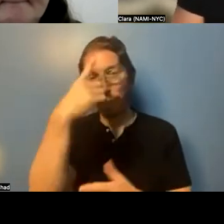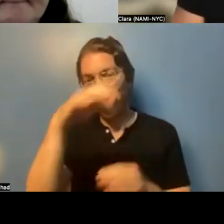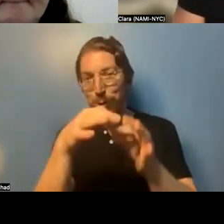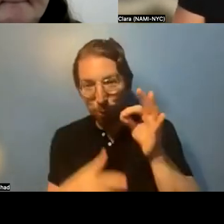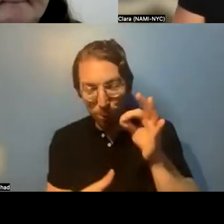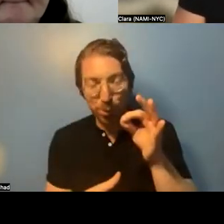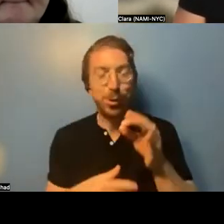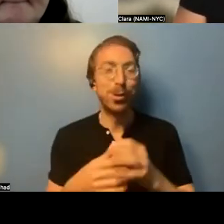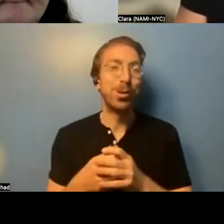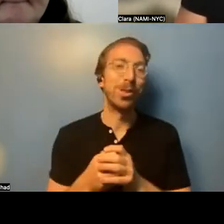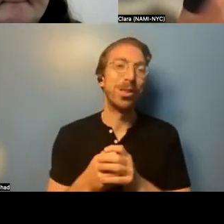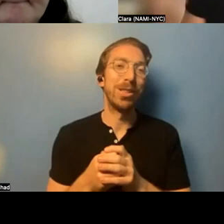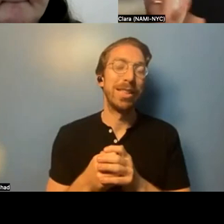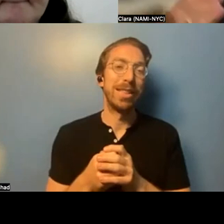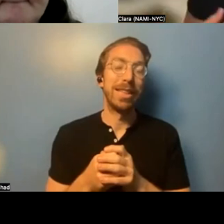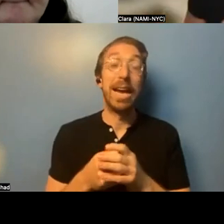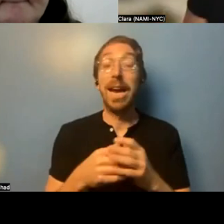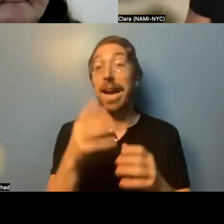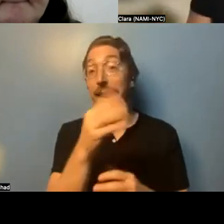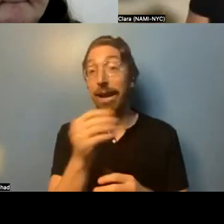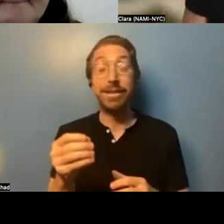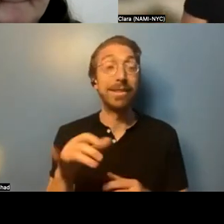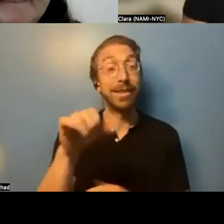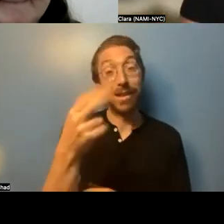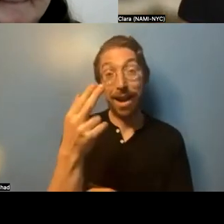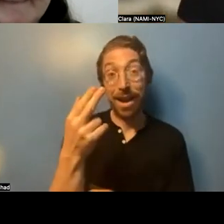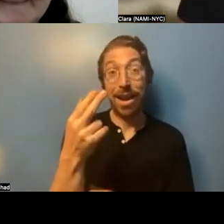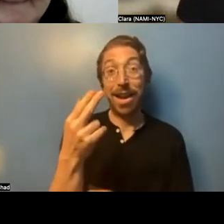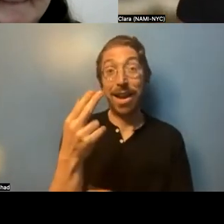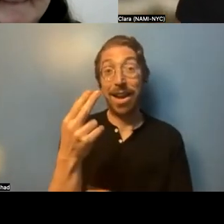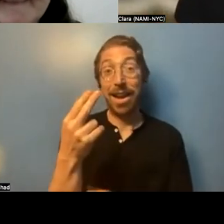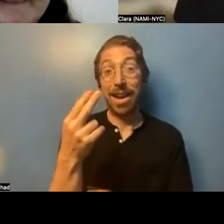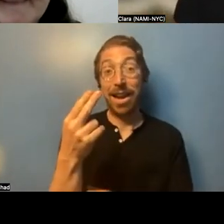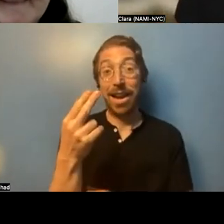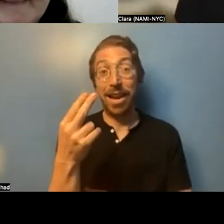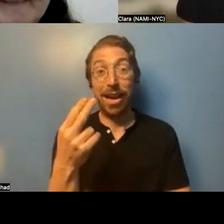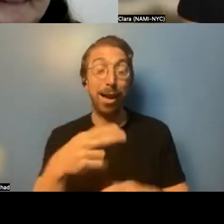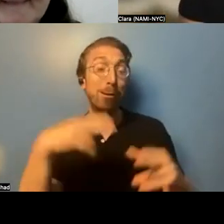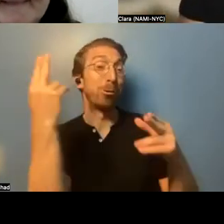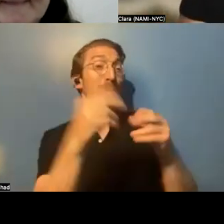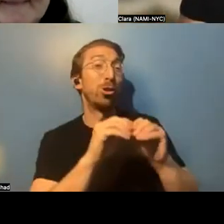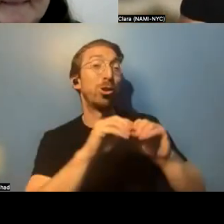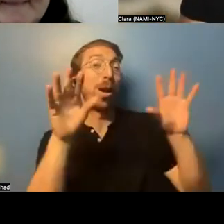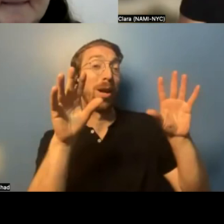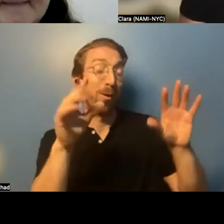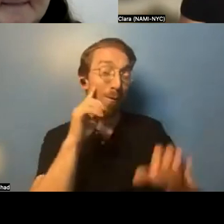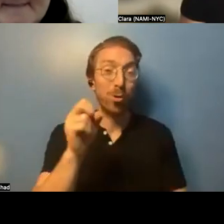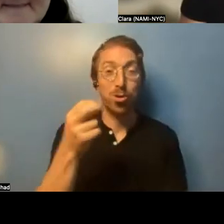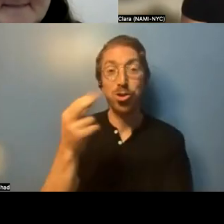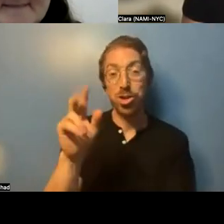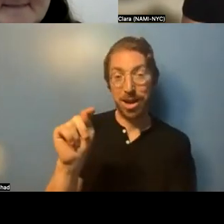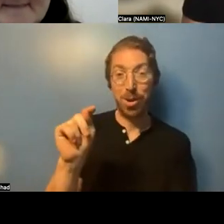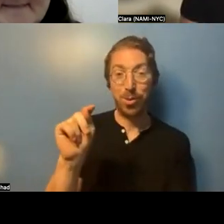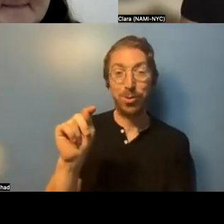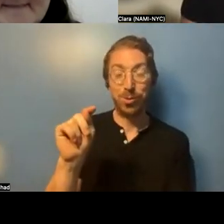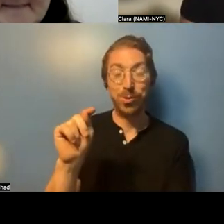Um, and yeah, shout out to SHOUT as, uh, as Kim said. Um, uh, we,